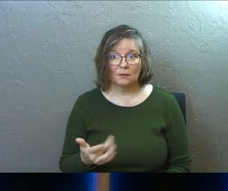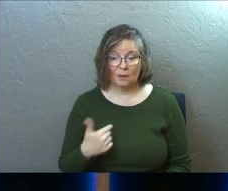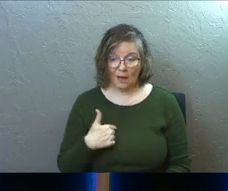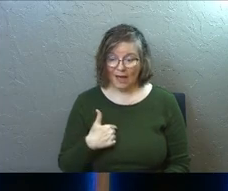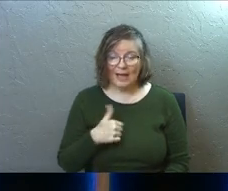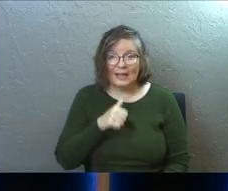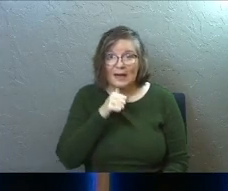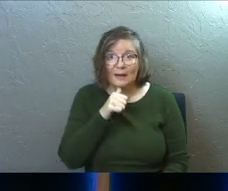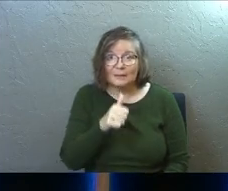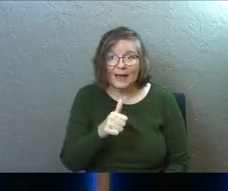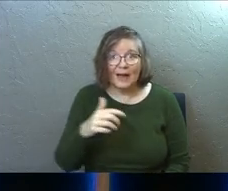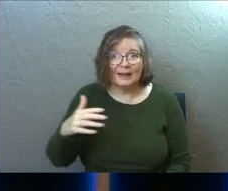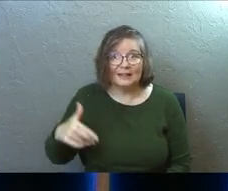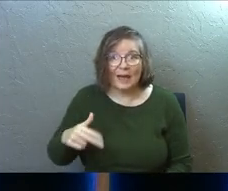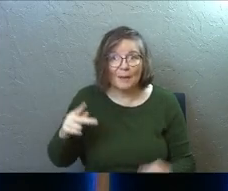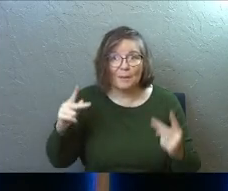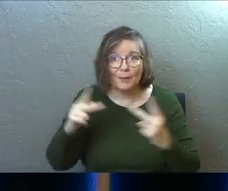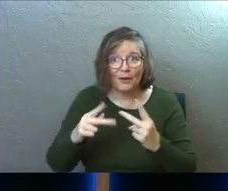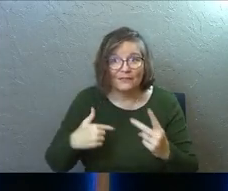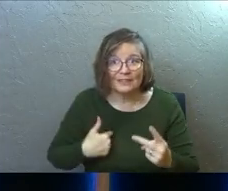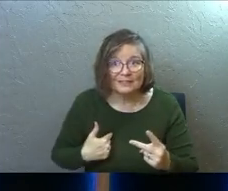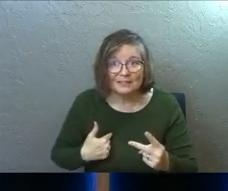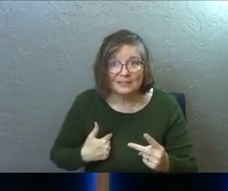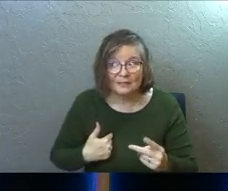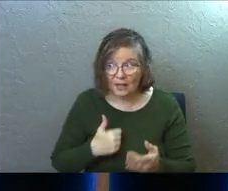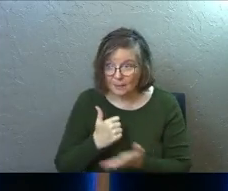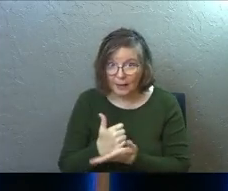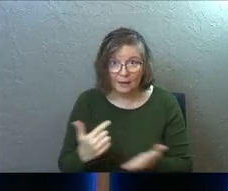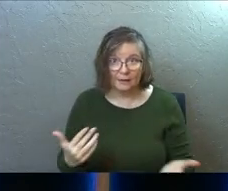I am not yet perfect. Amen.